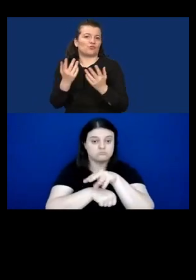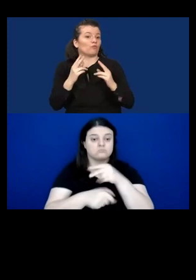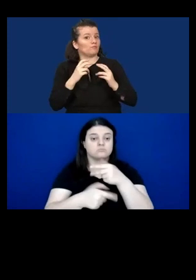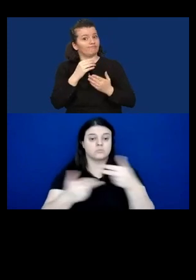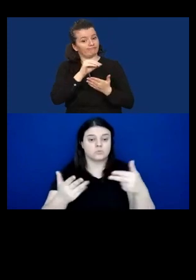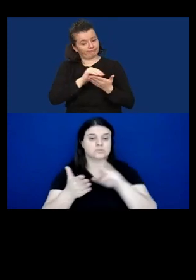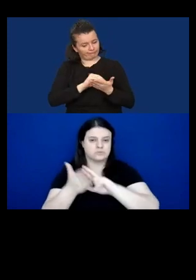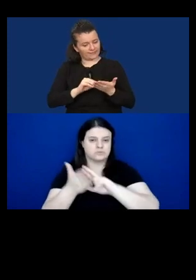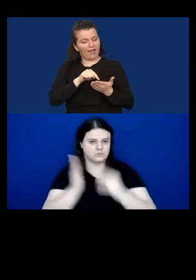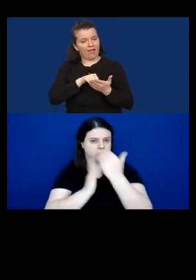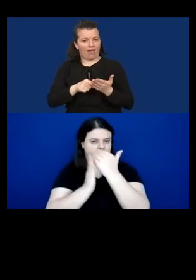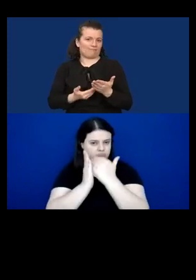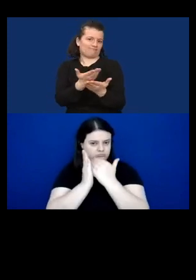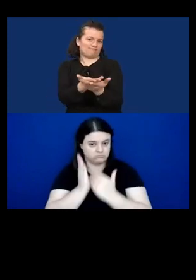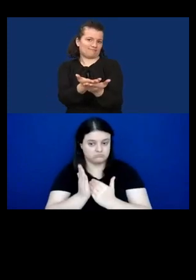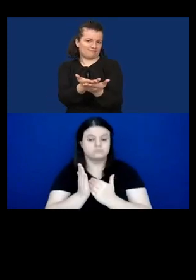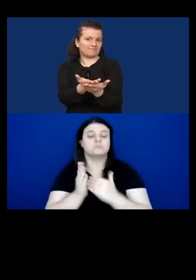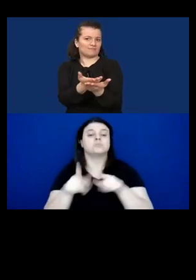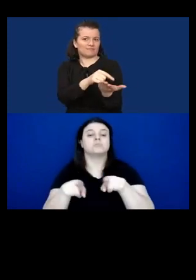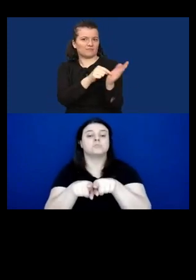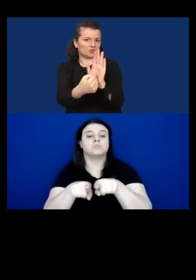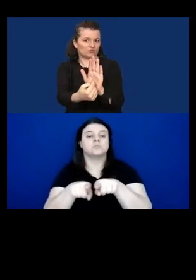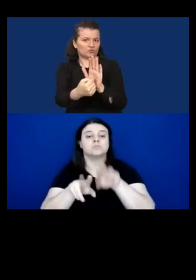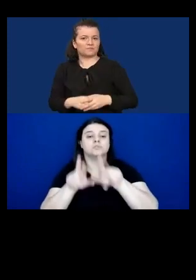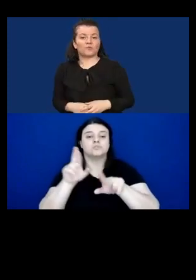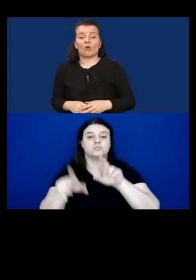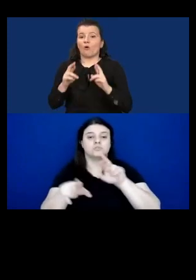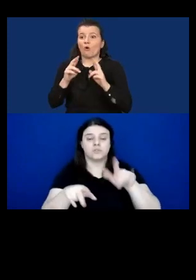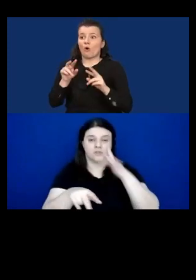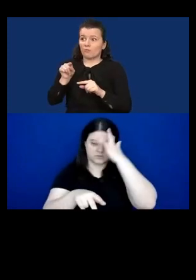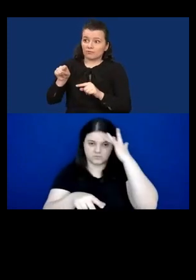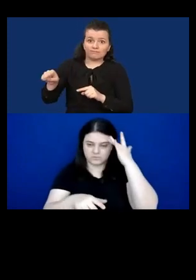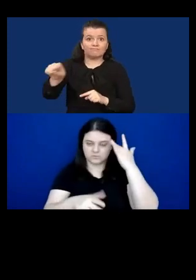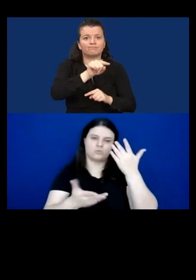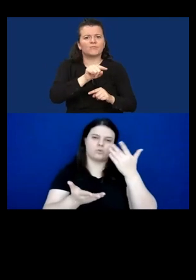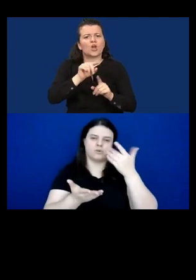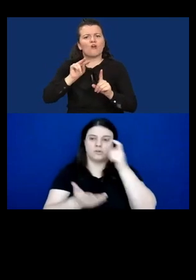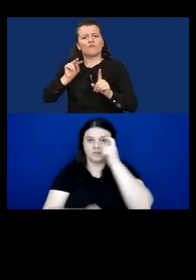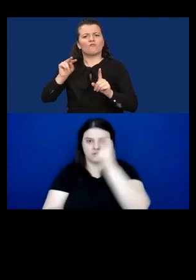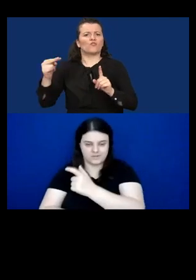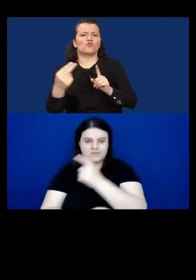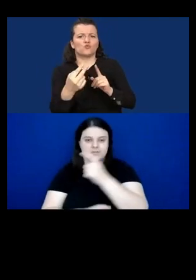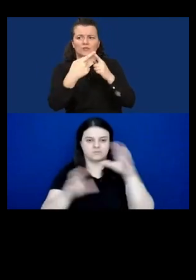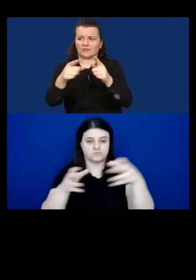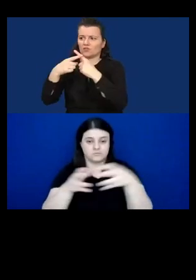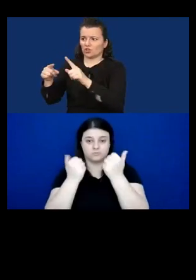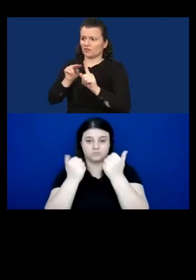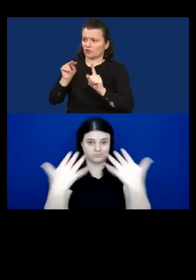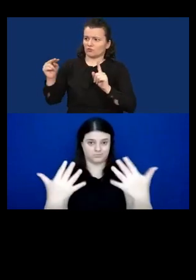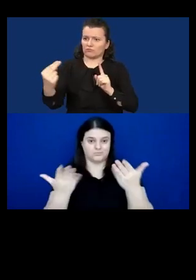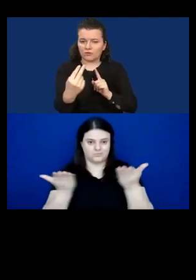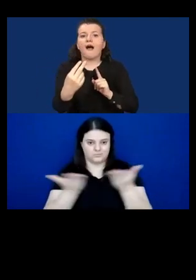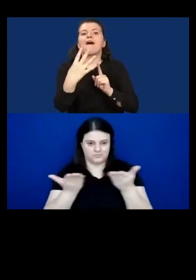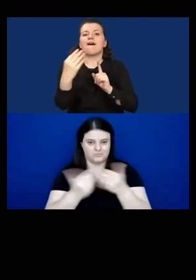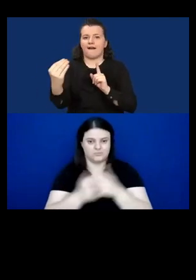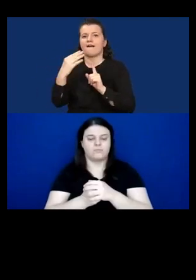and will hopefully speak to the different stakeholders in the audience. These are centered